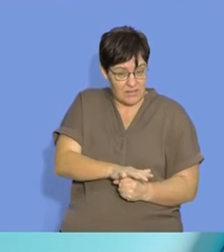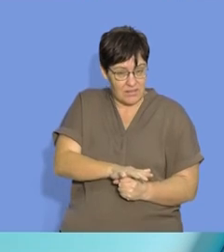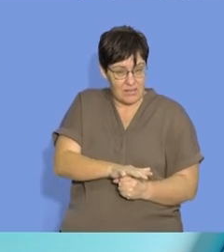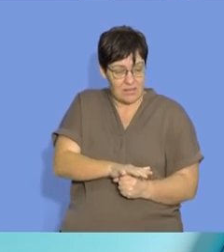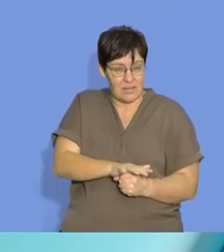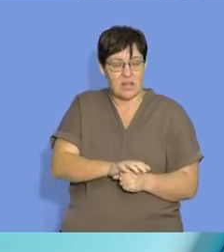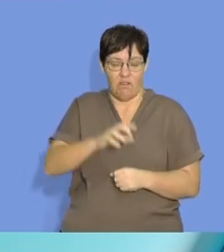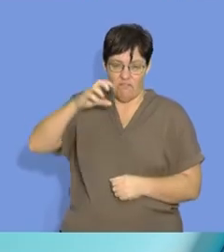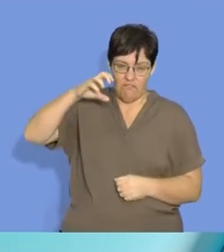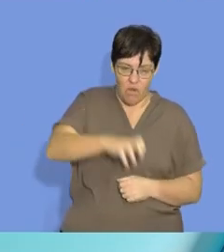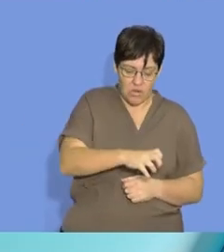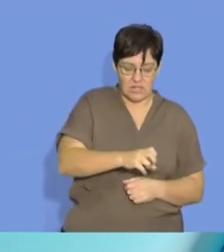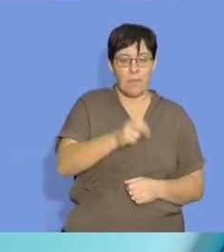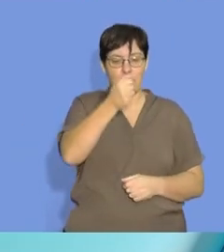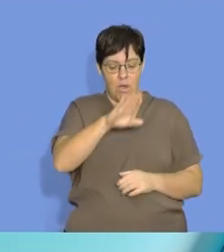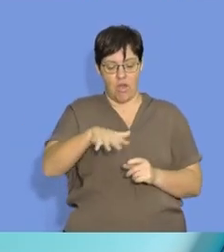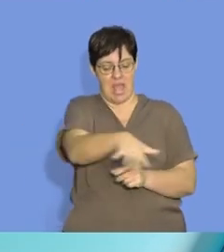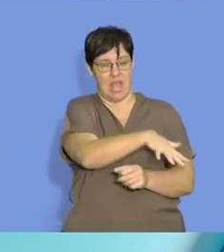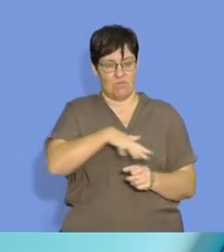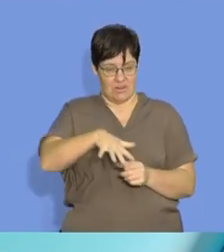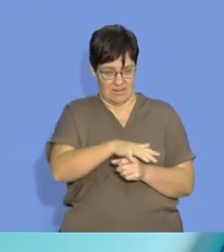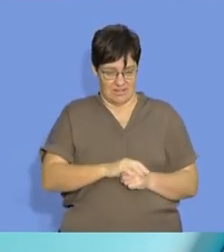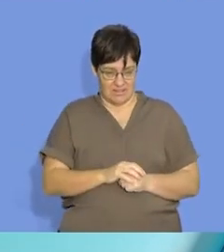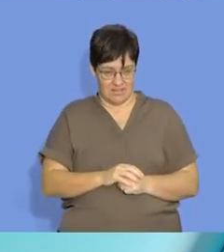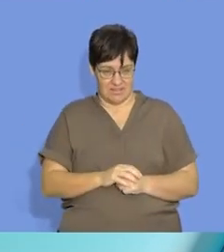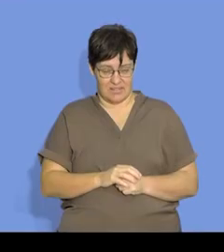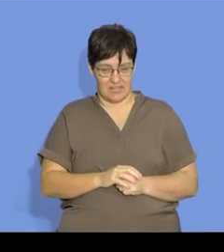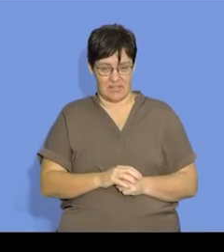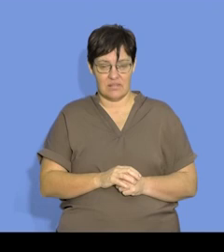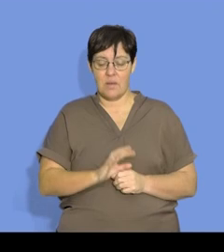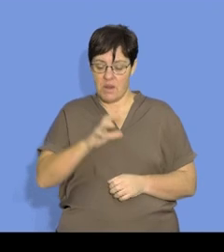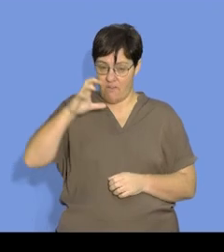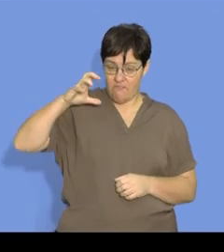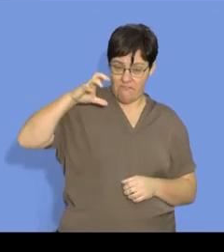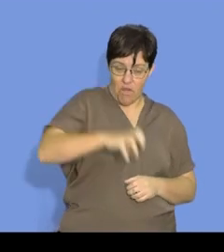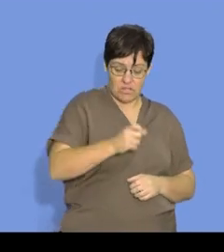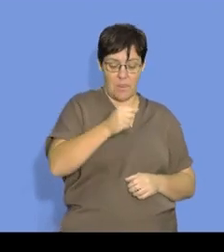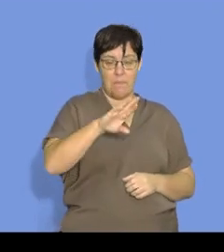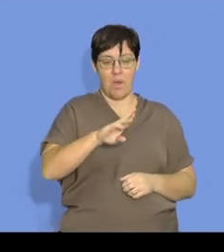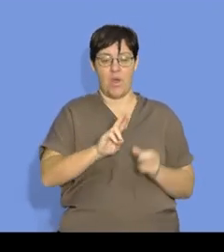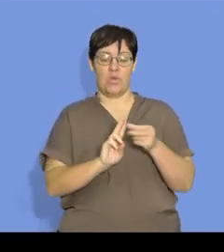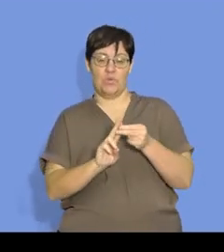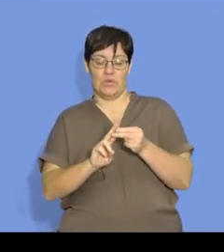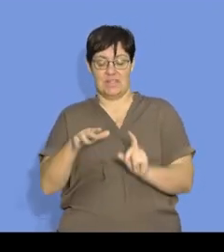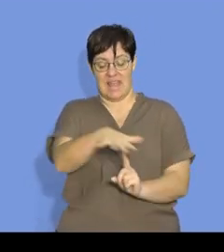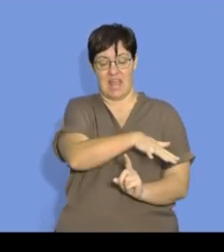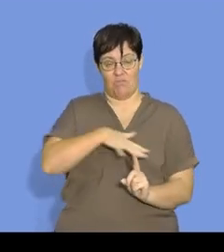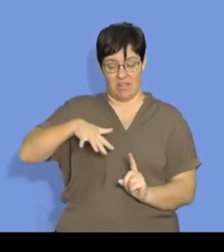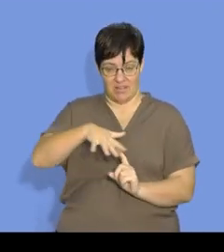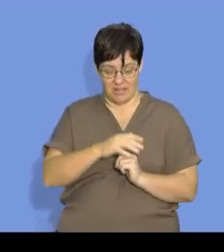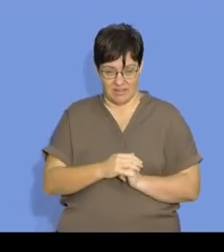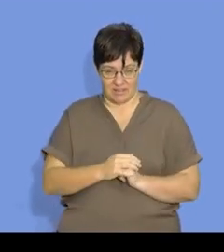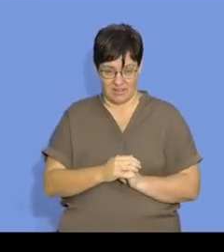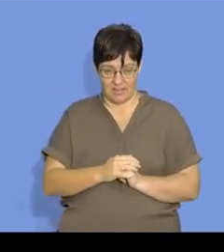the force per area, and we will say it's the force per unit area.